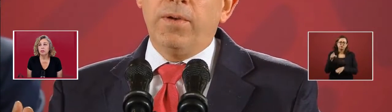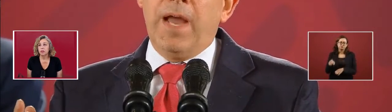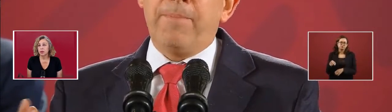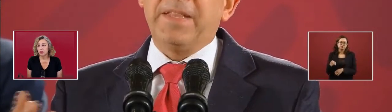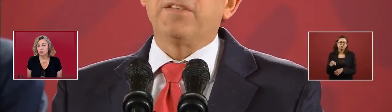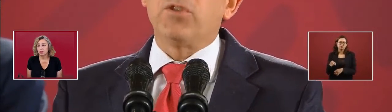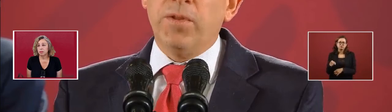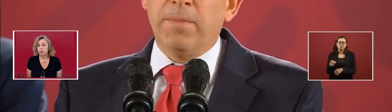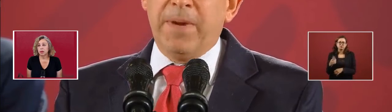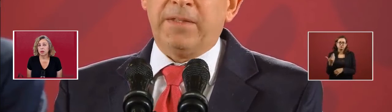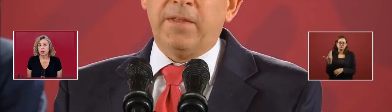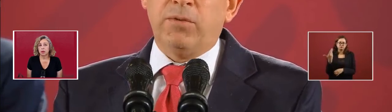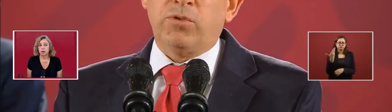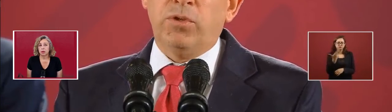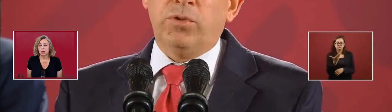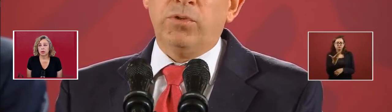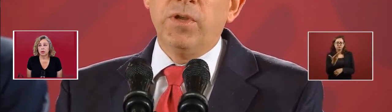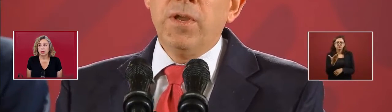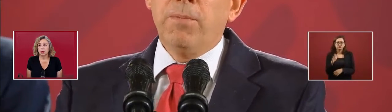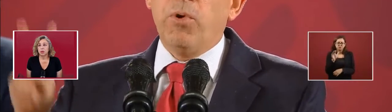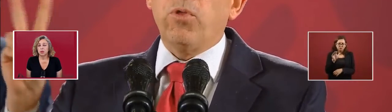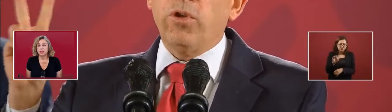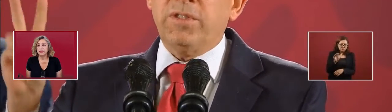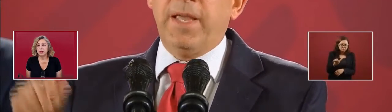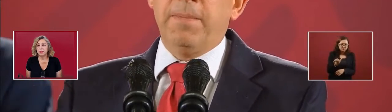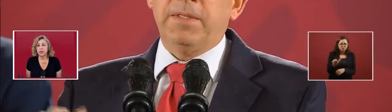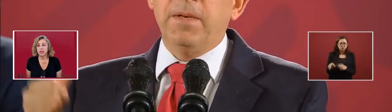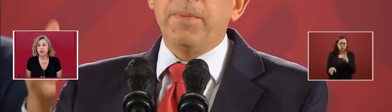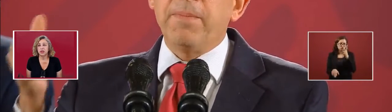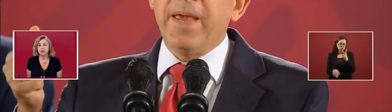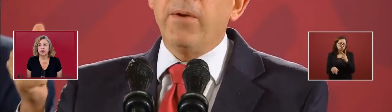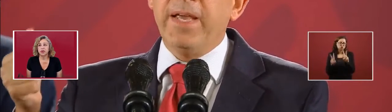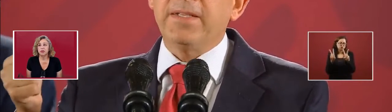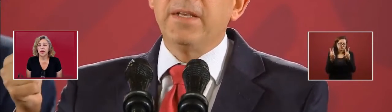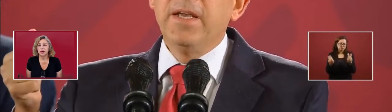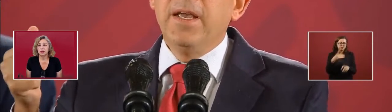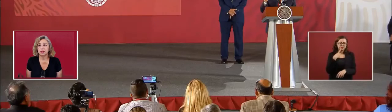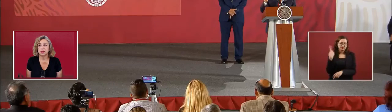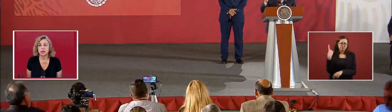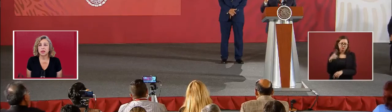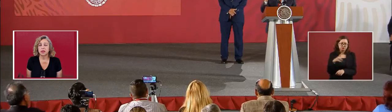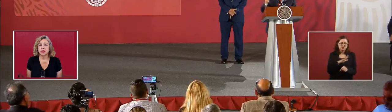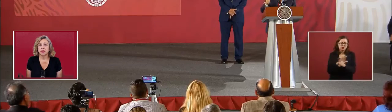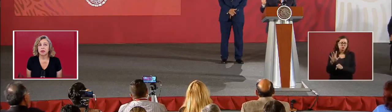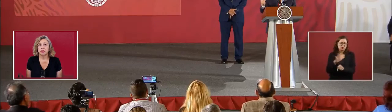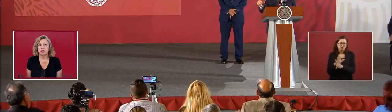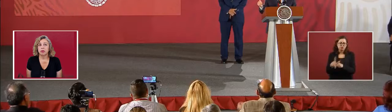a petition for two matters.